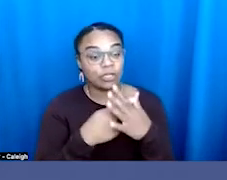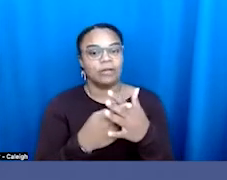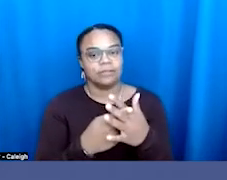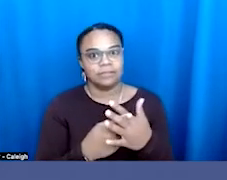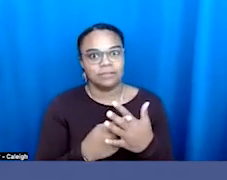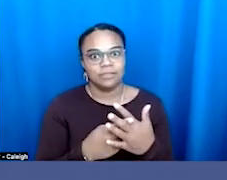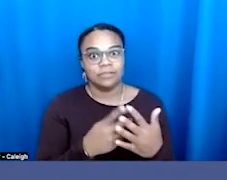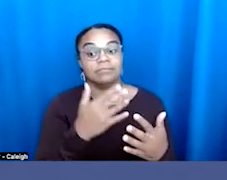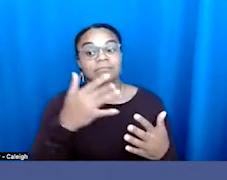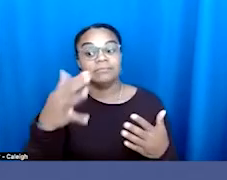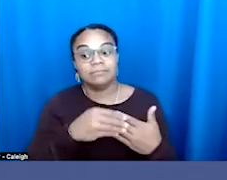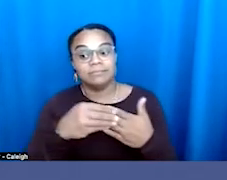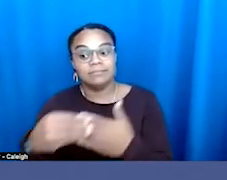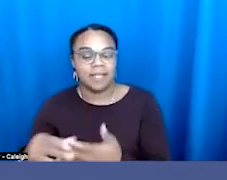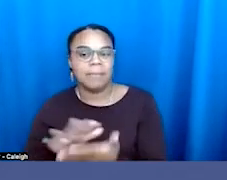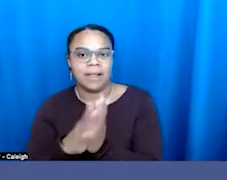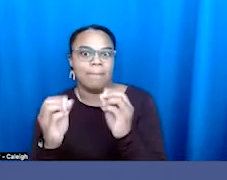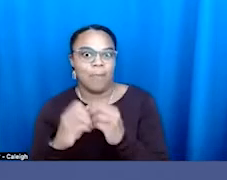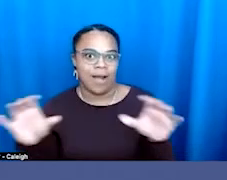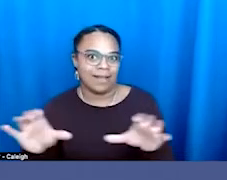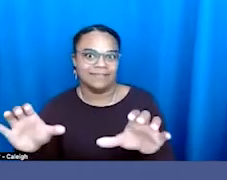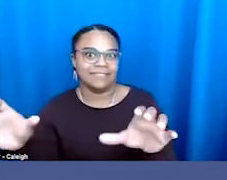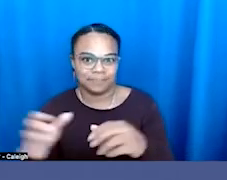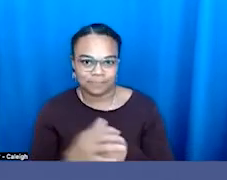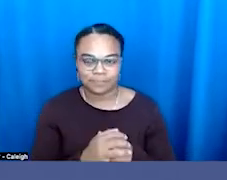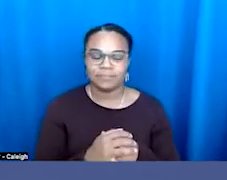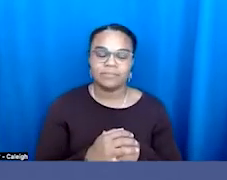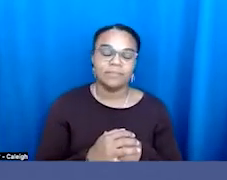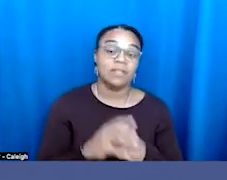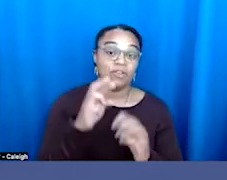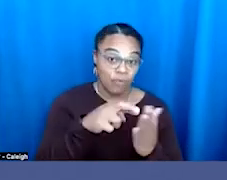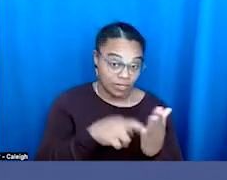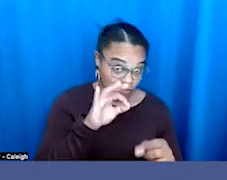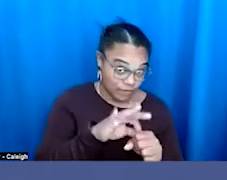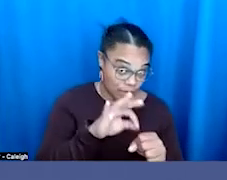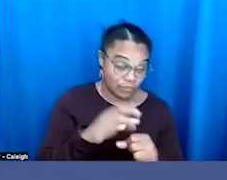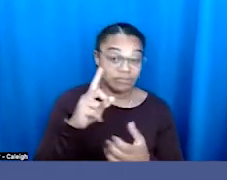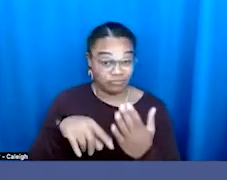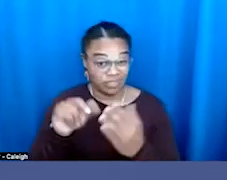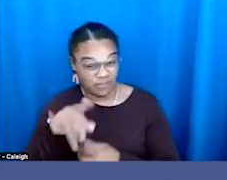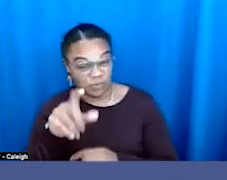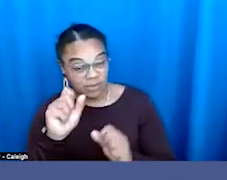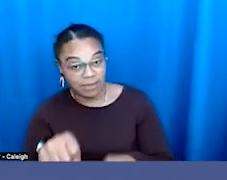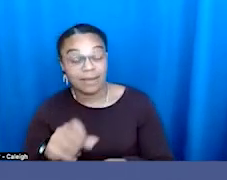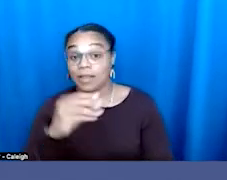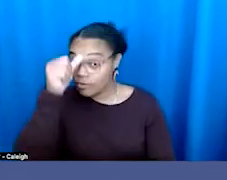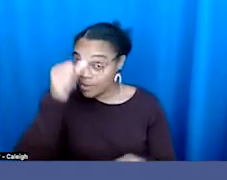sure you're registered to vote. Check if you're eligible and vote. Remember to vote not in just the federal elections like